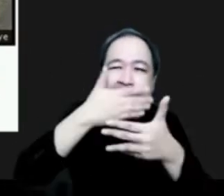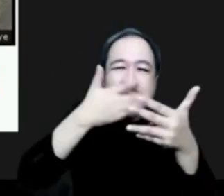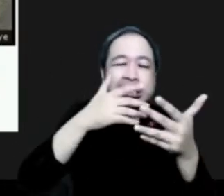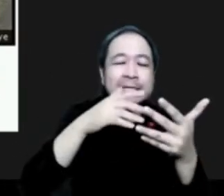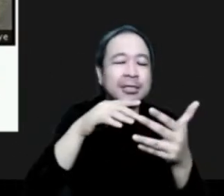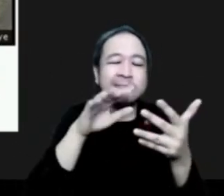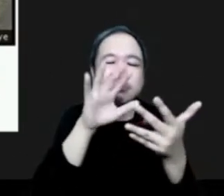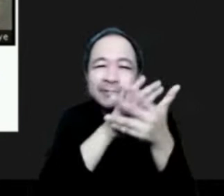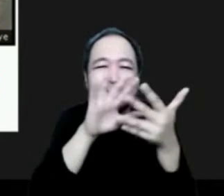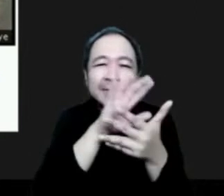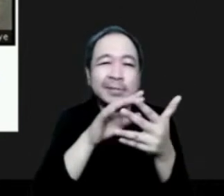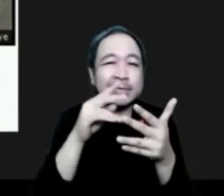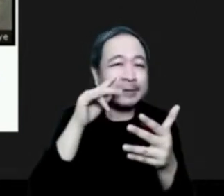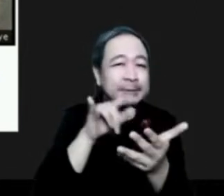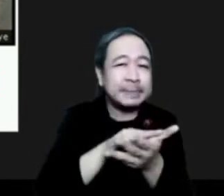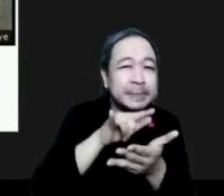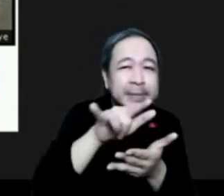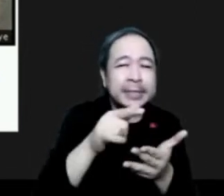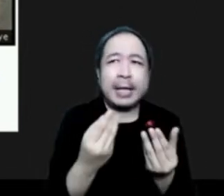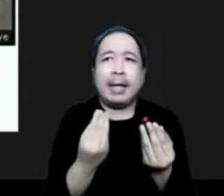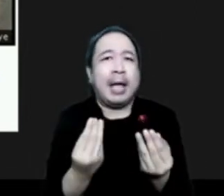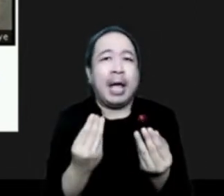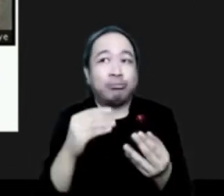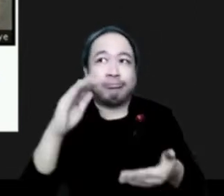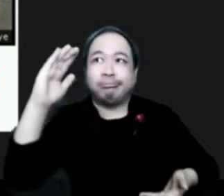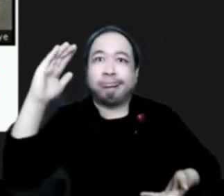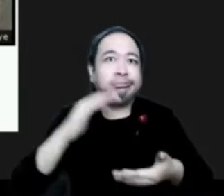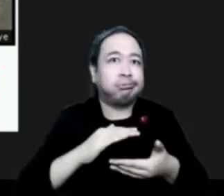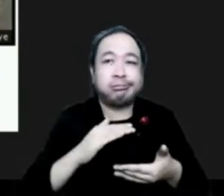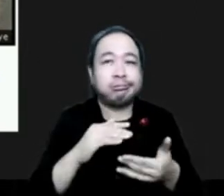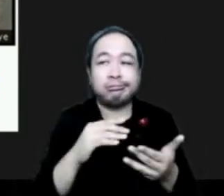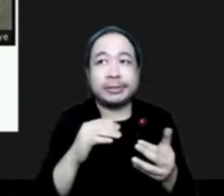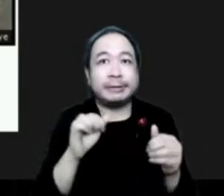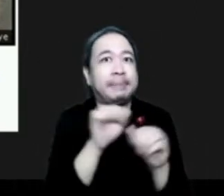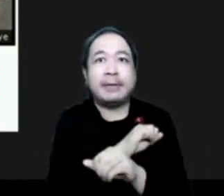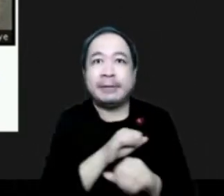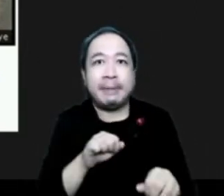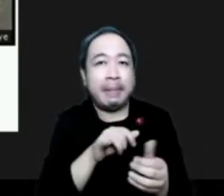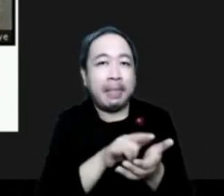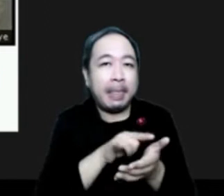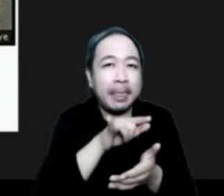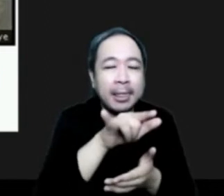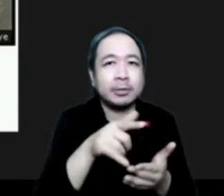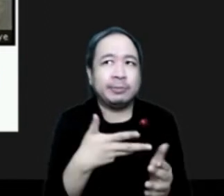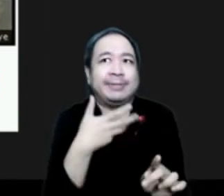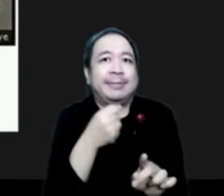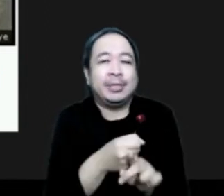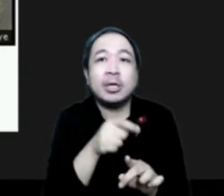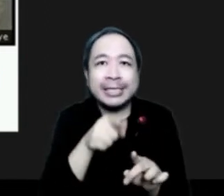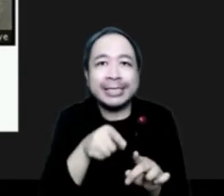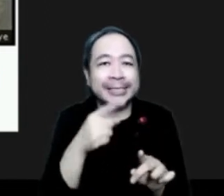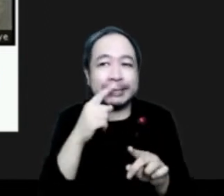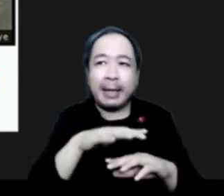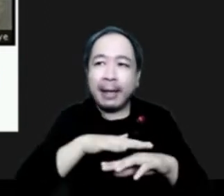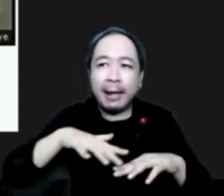also forecasting in experimental mode visibility reduction due to wildfires. There is also surface level objective analysis. So, we are able to provide